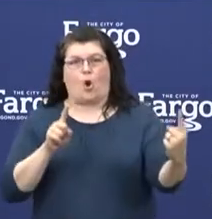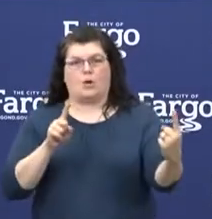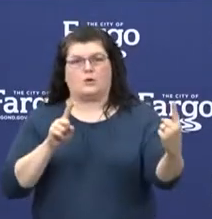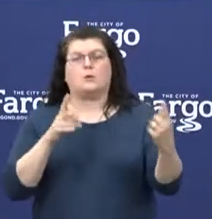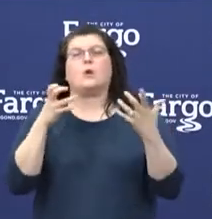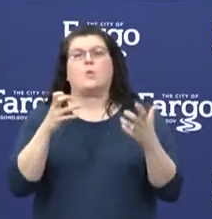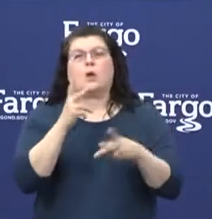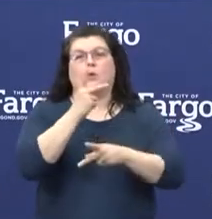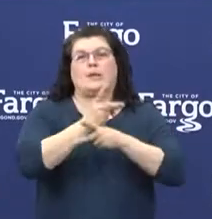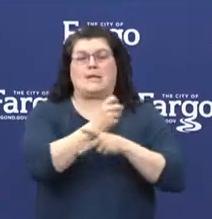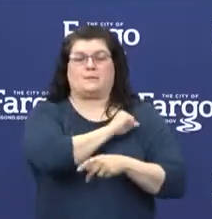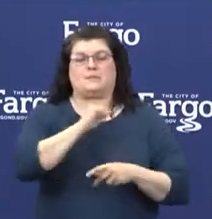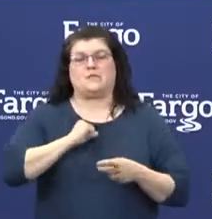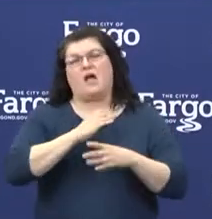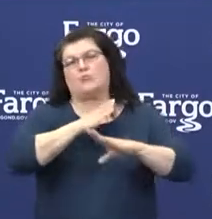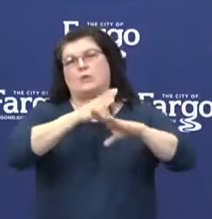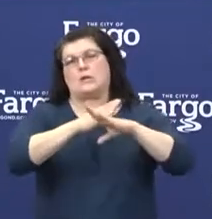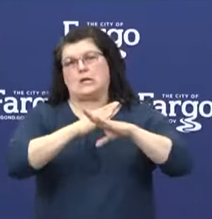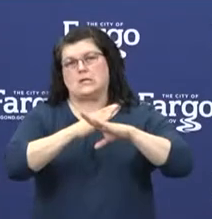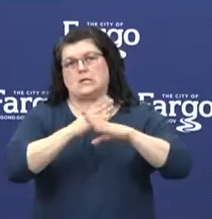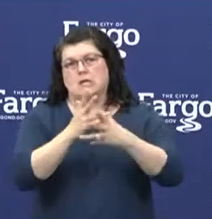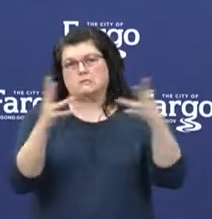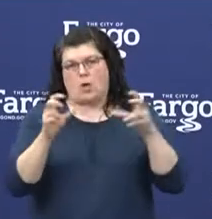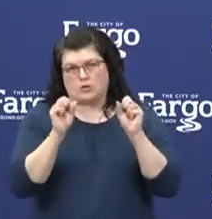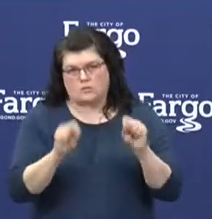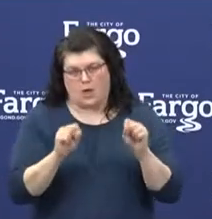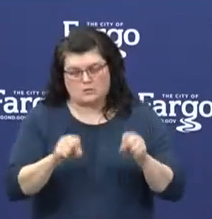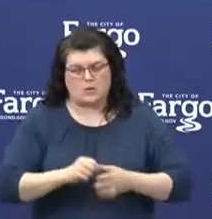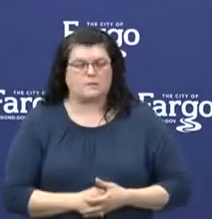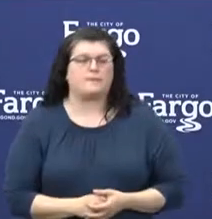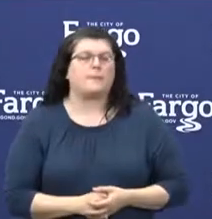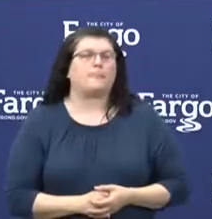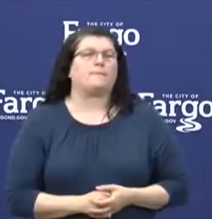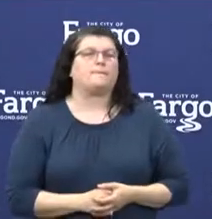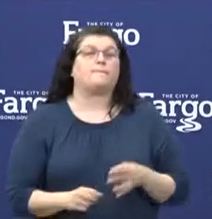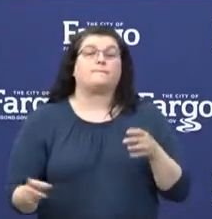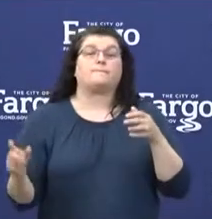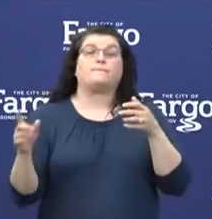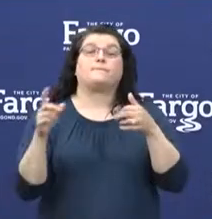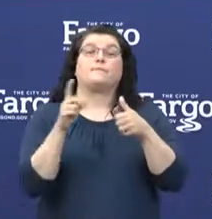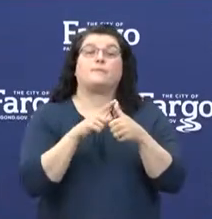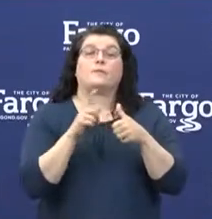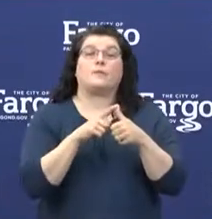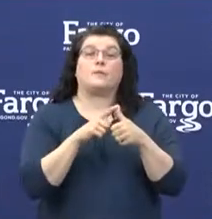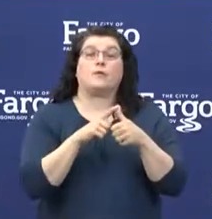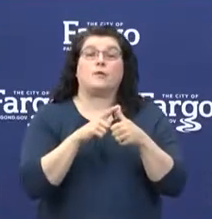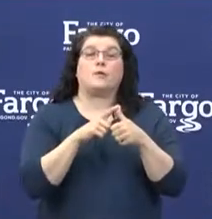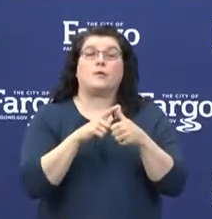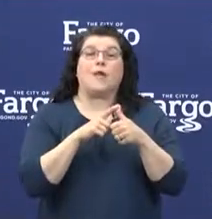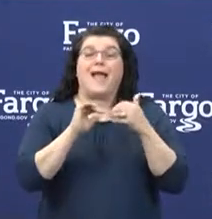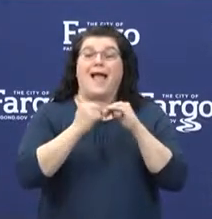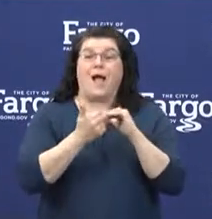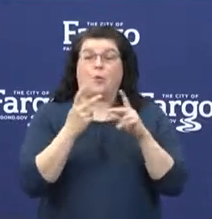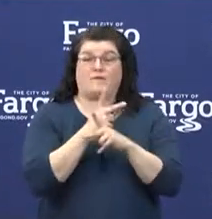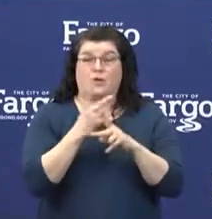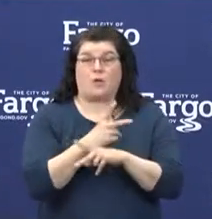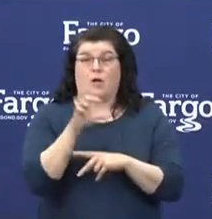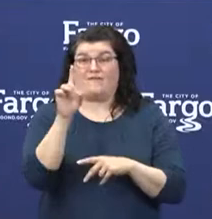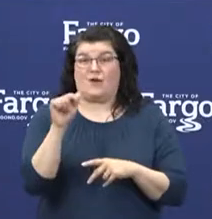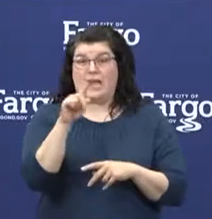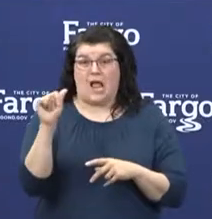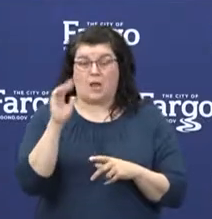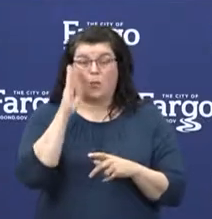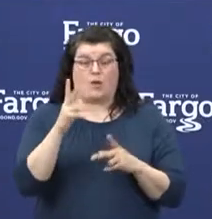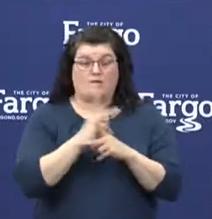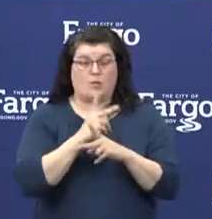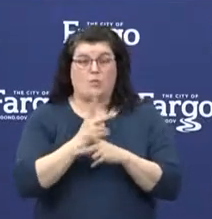as much as possible. Progression beyond the first phase of reopening will be driven by data indicating that we're making progress